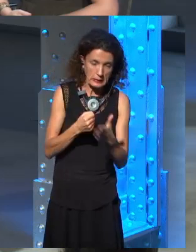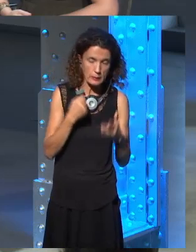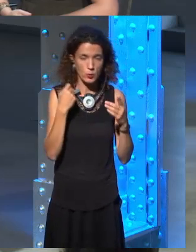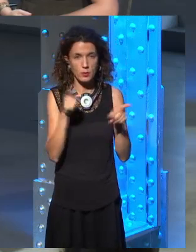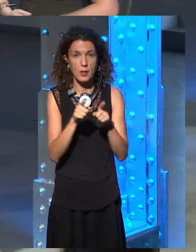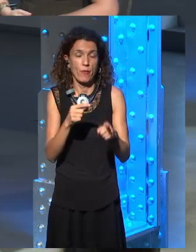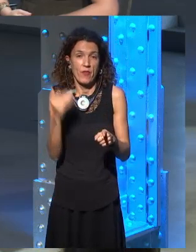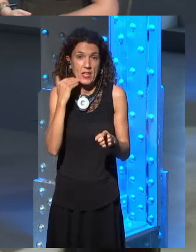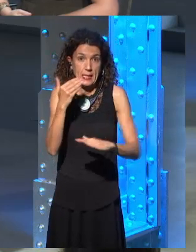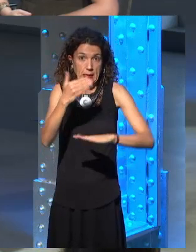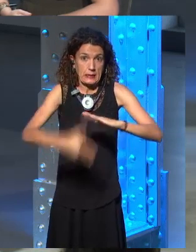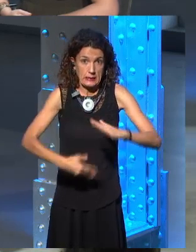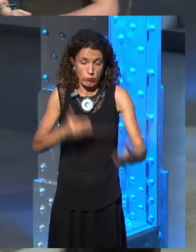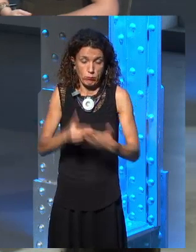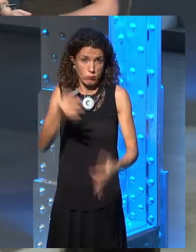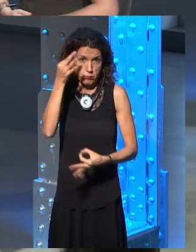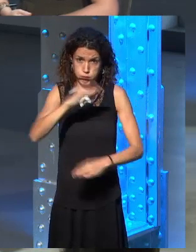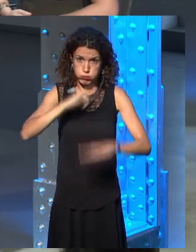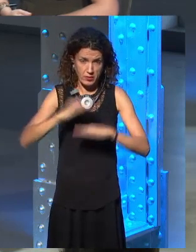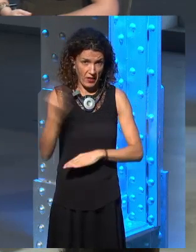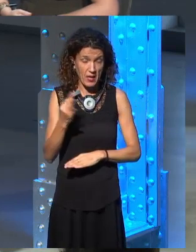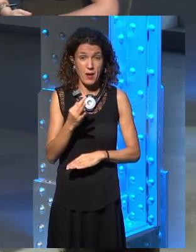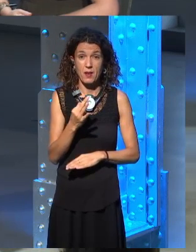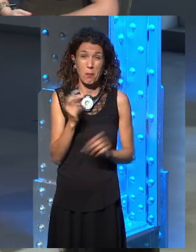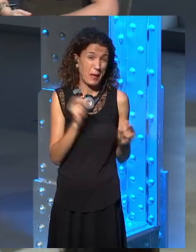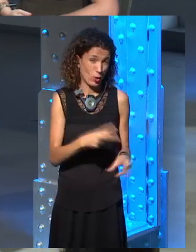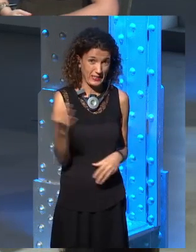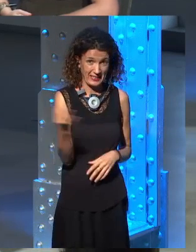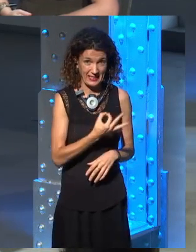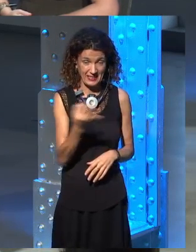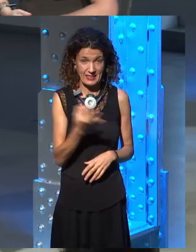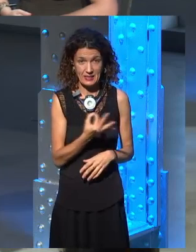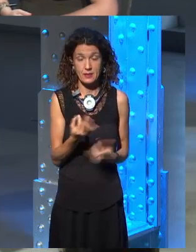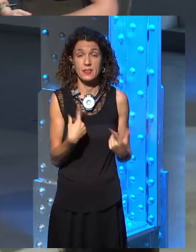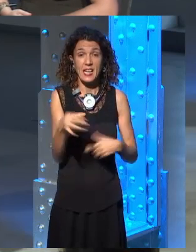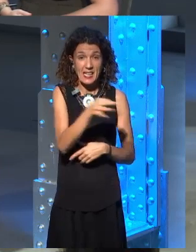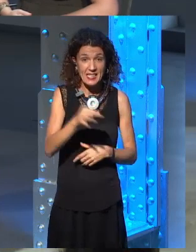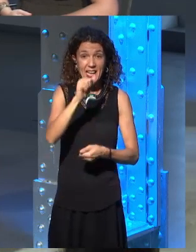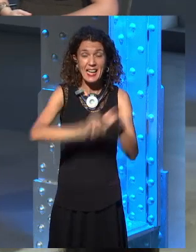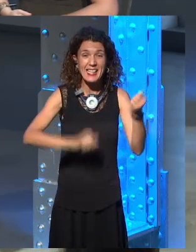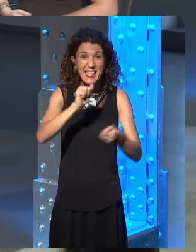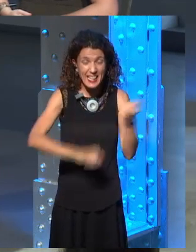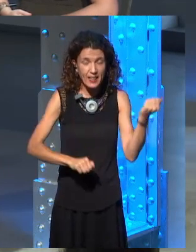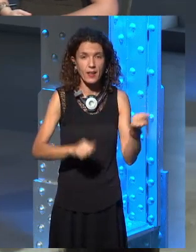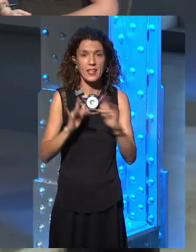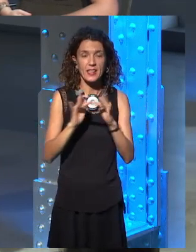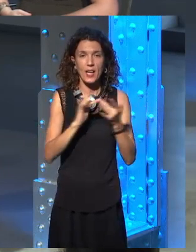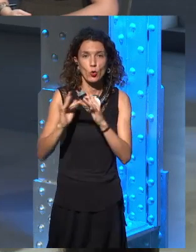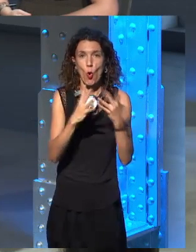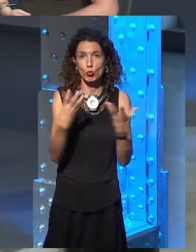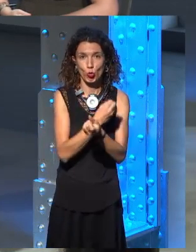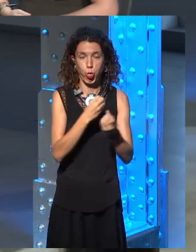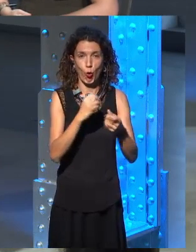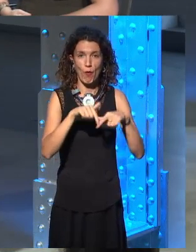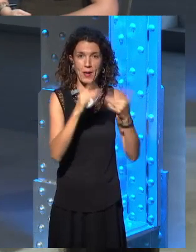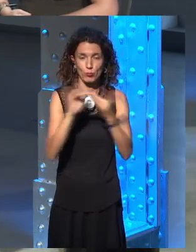the worst thing about it is that the Ironborn are the one kingdom that pretty much interacts with almost everybody. The Ironborn fight the North, they fight